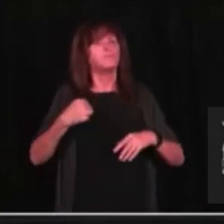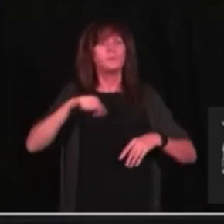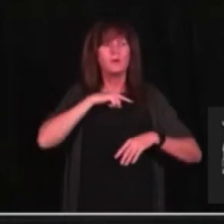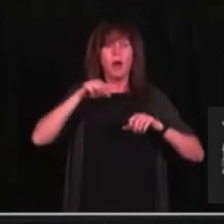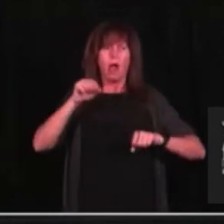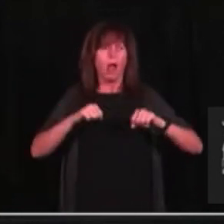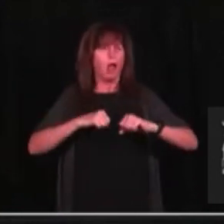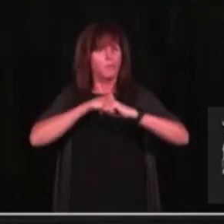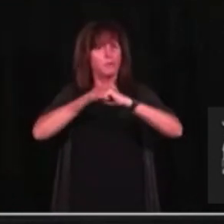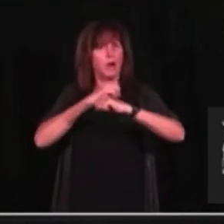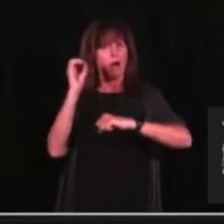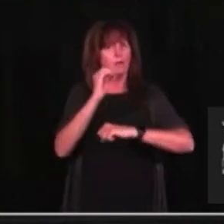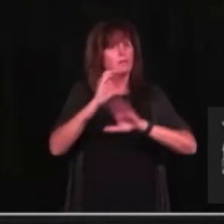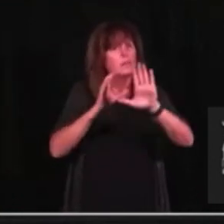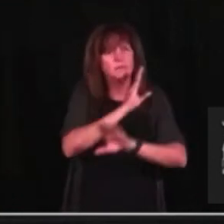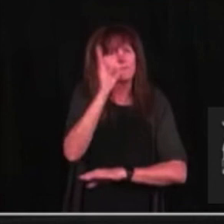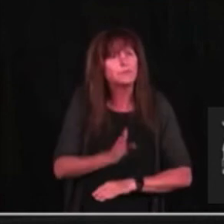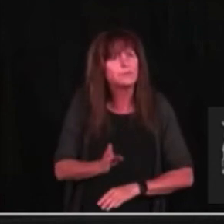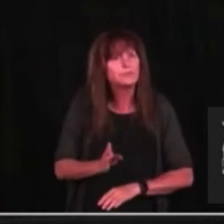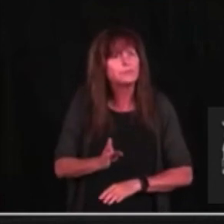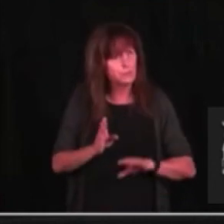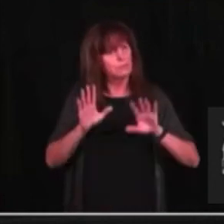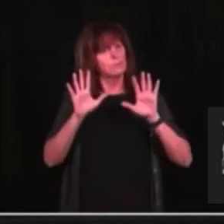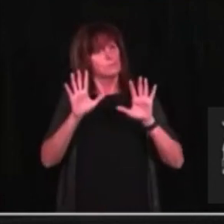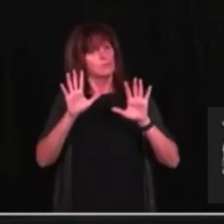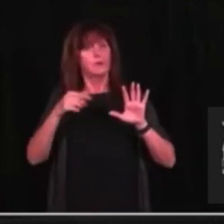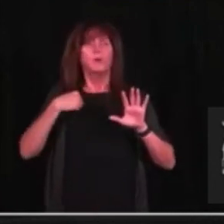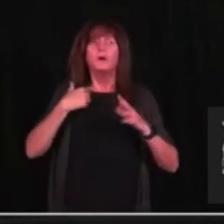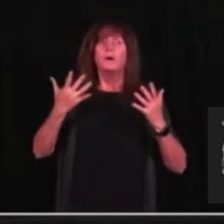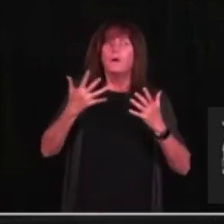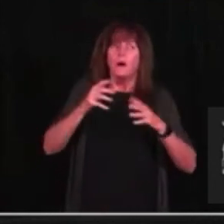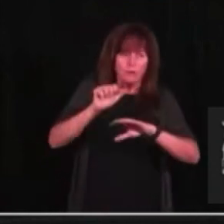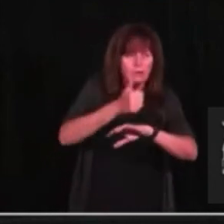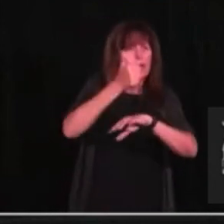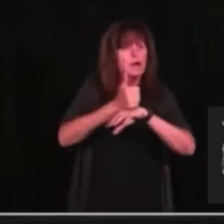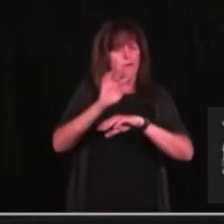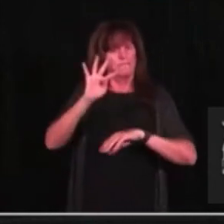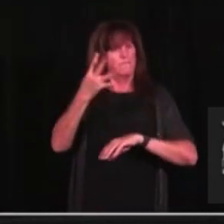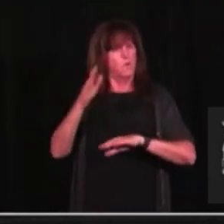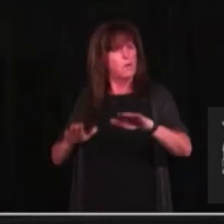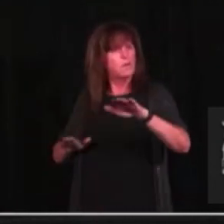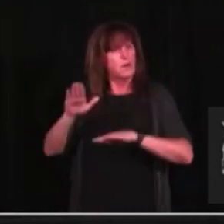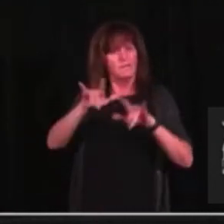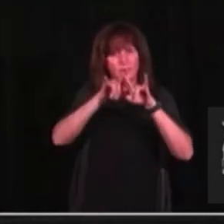And this initiative will help manage the fourth wave while also keeping our schools and businesses open.